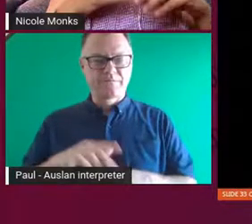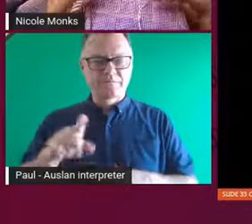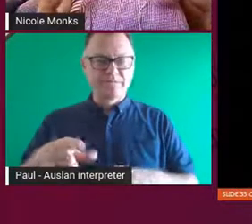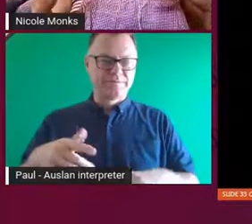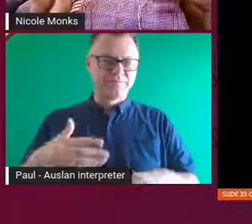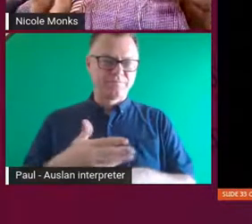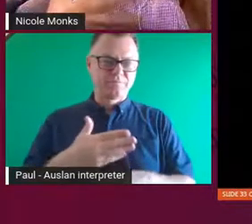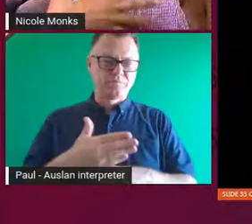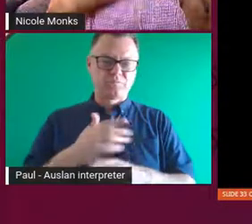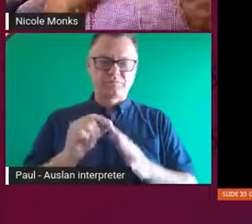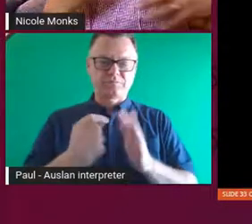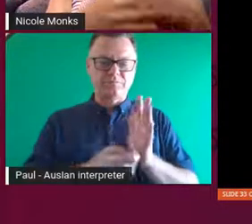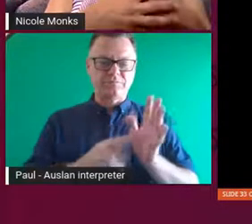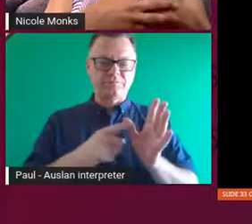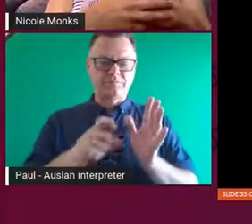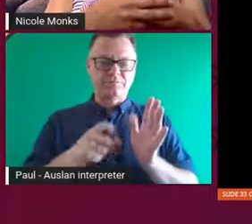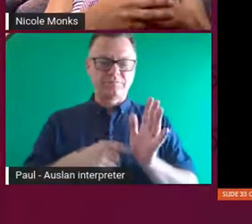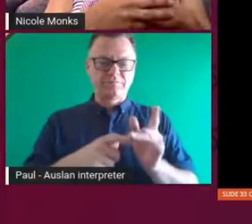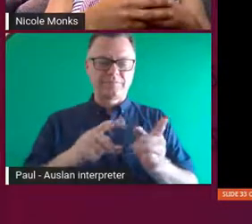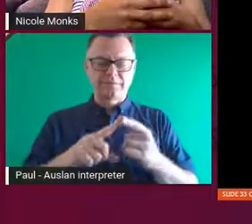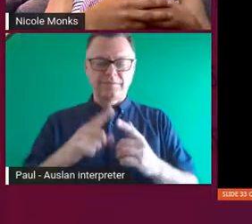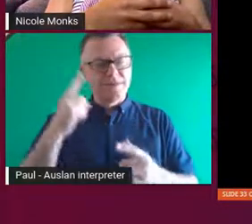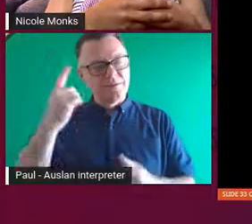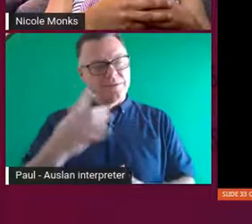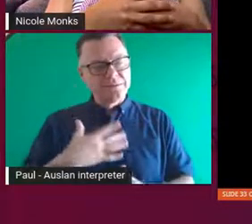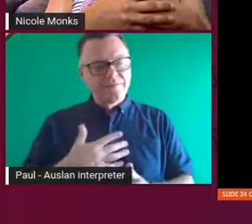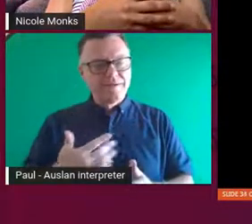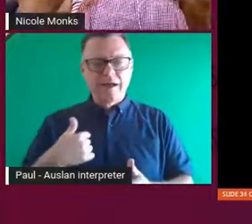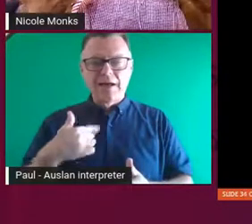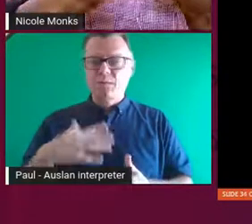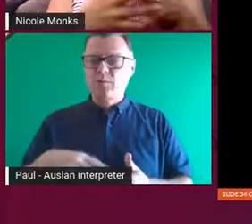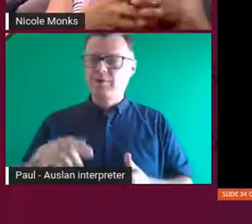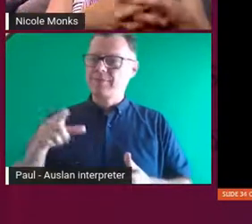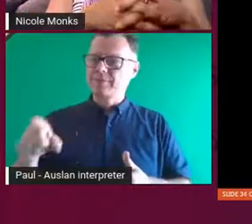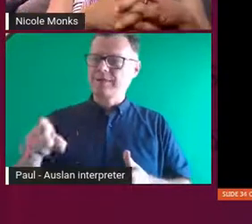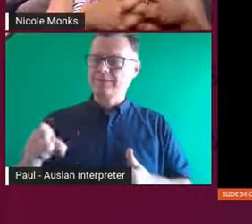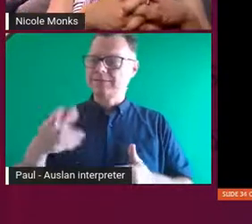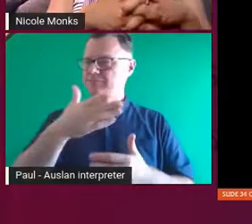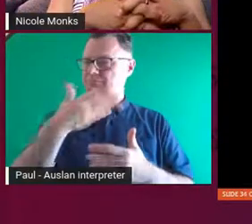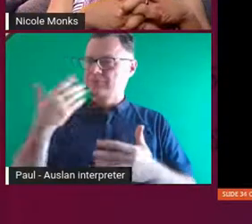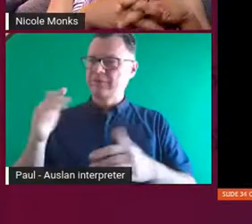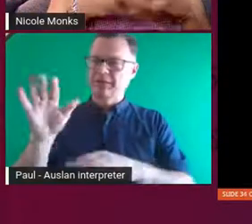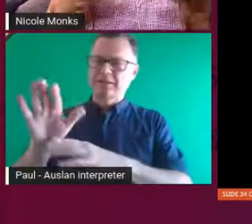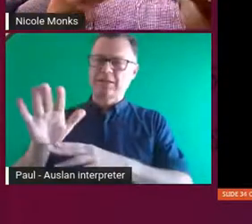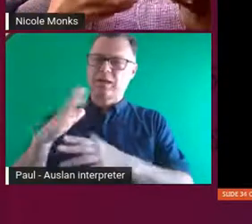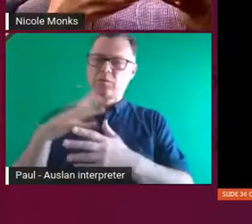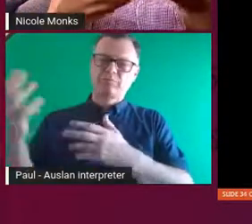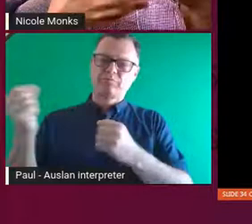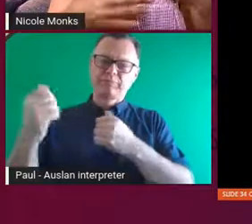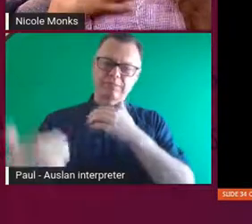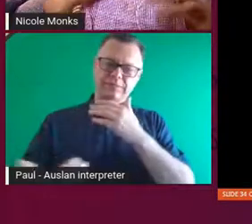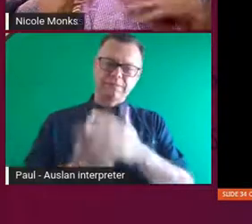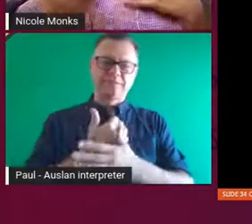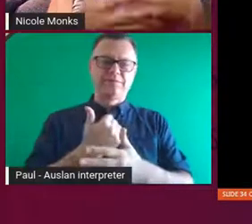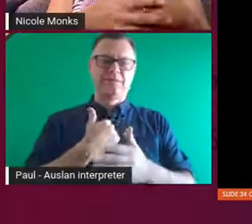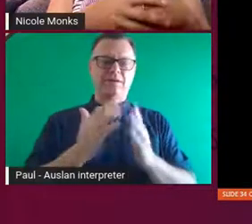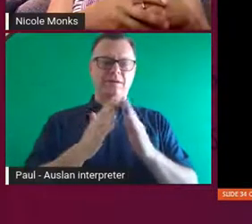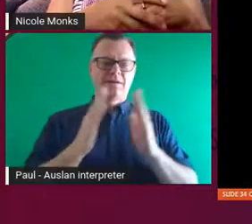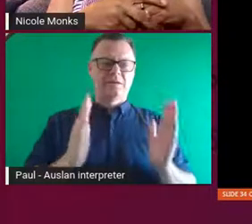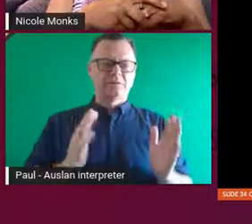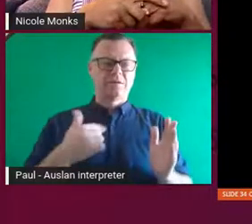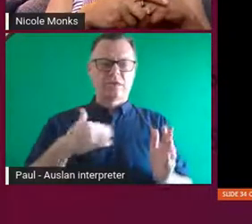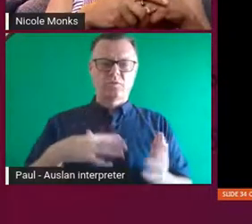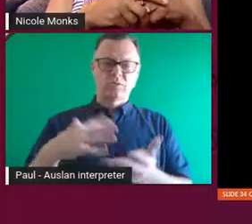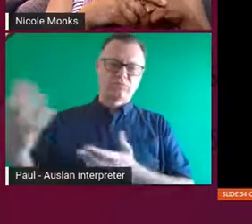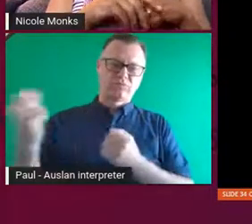how I could bring some of these things into my home because I was like, how can I bring some of these things into my home?